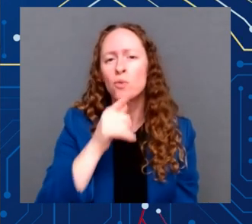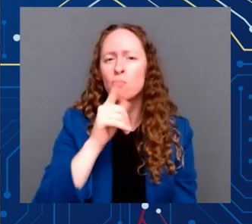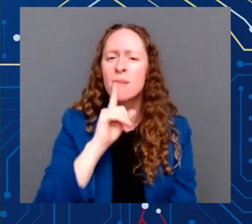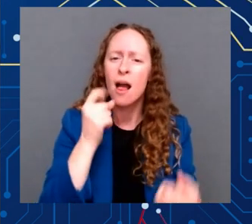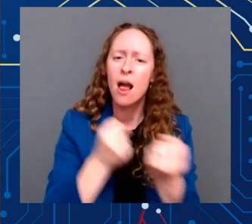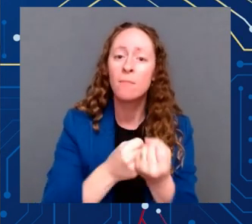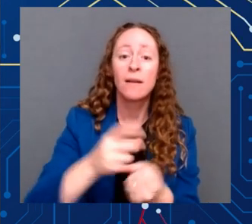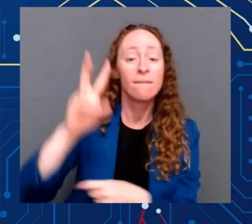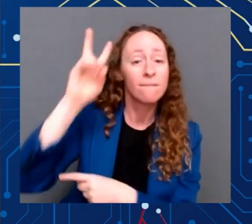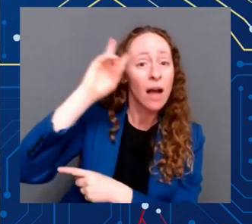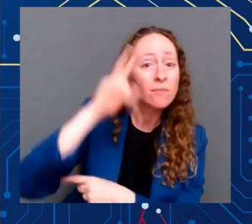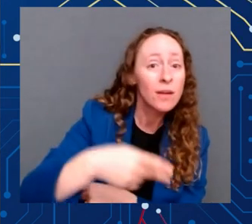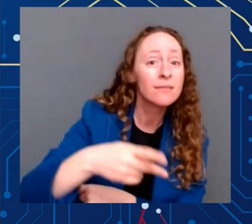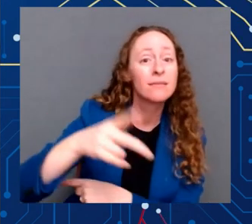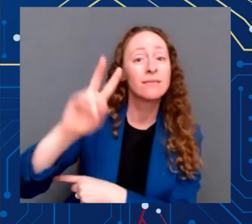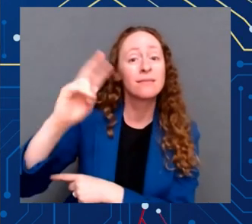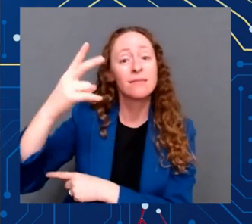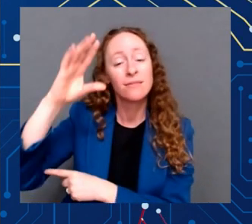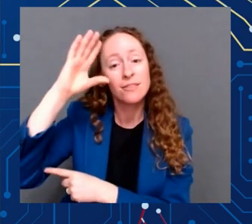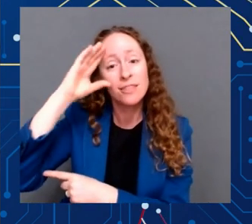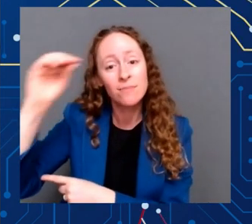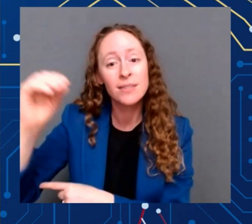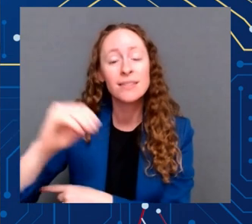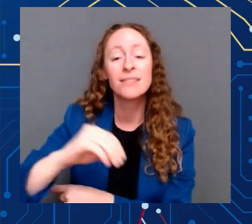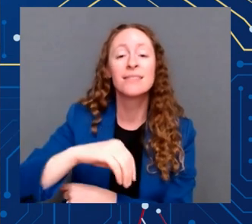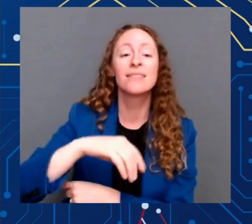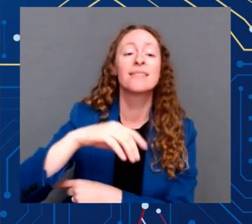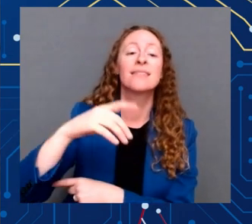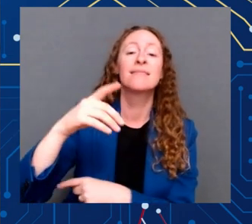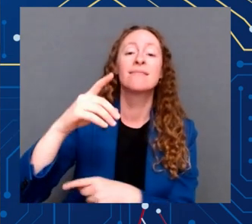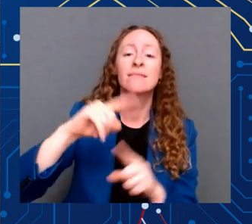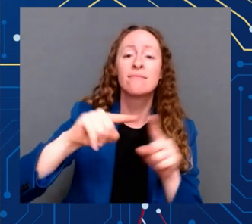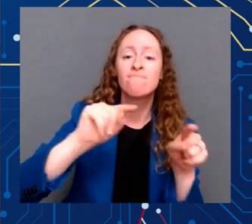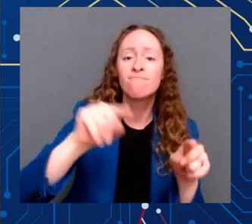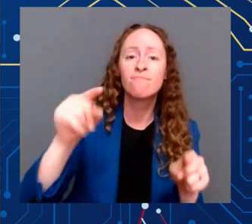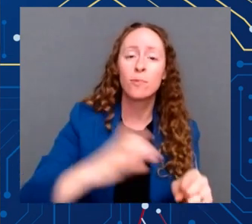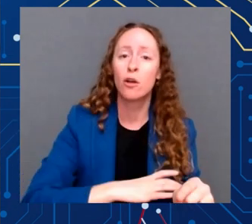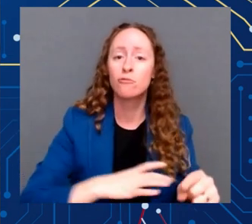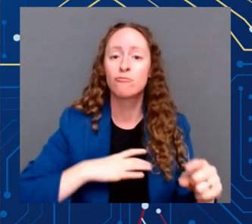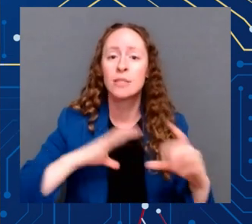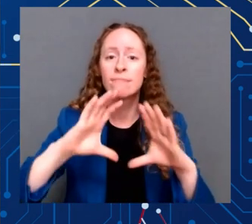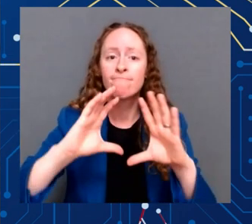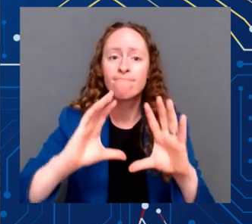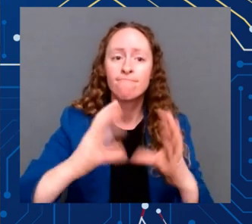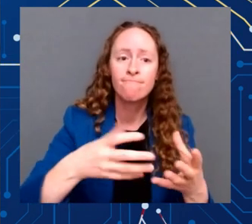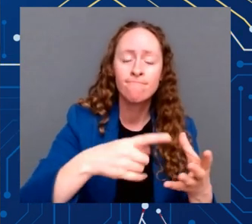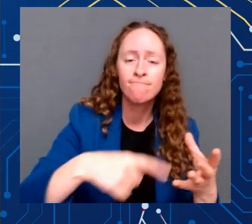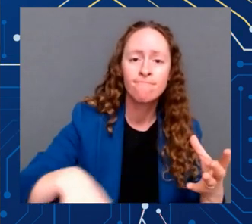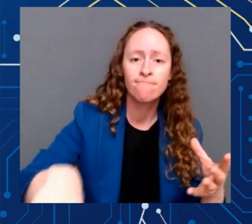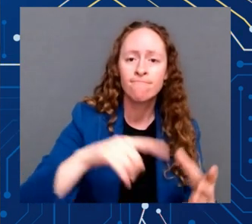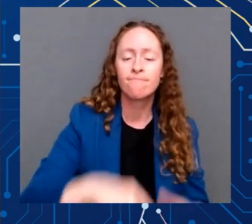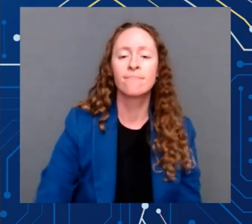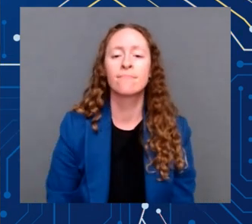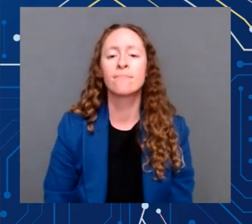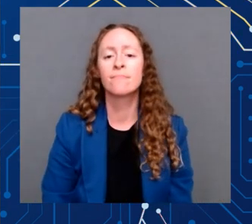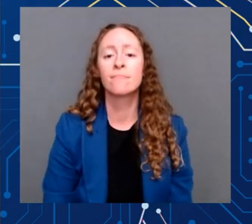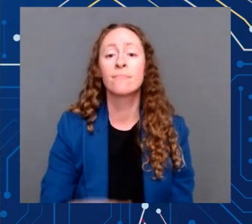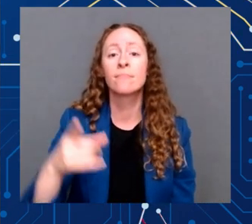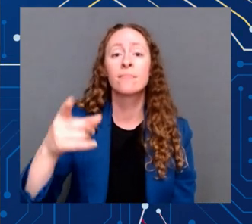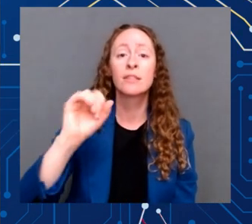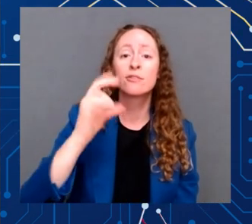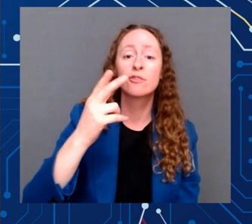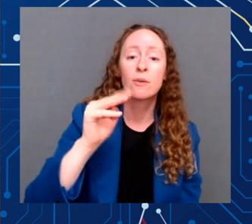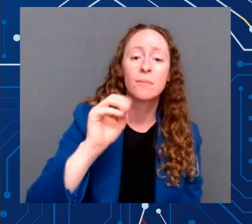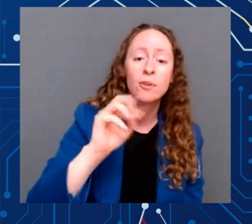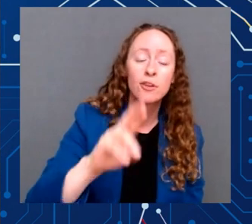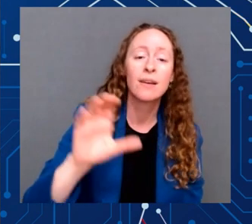members of the United States Congress of both parties, the majority leaders, Senators Cantwell, Young, Portman. I don't want to get you in trouble, but you did a hell